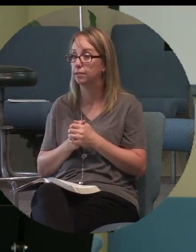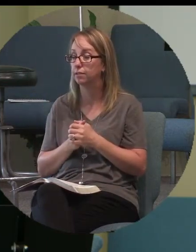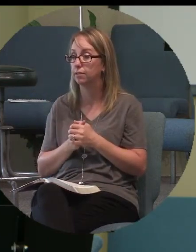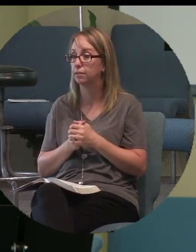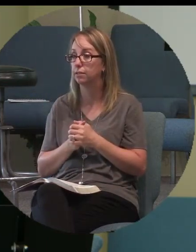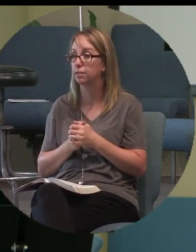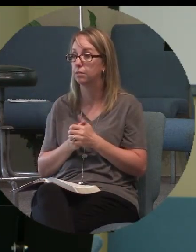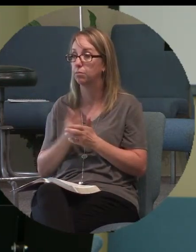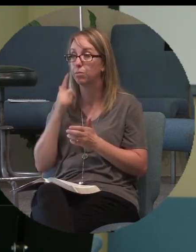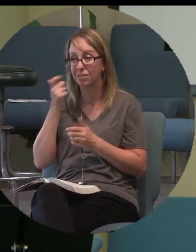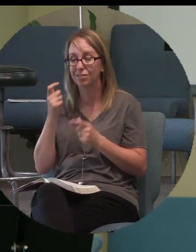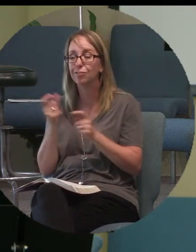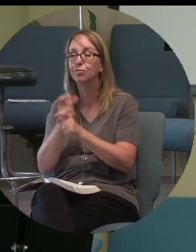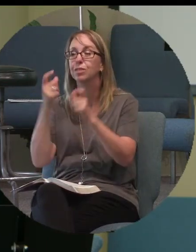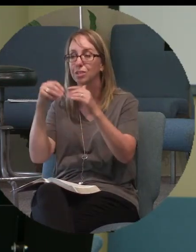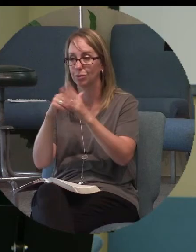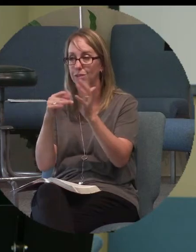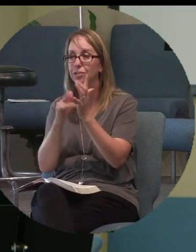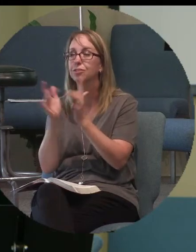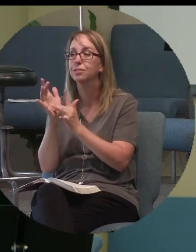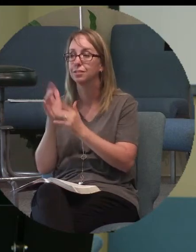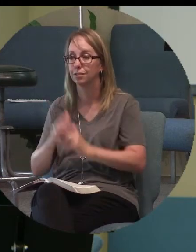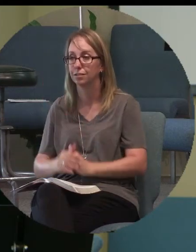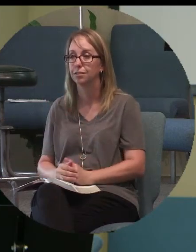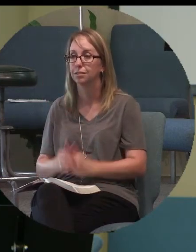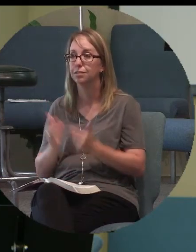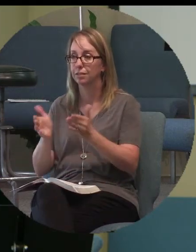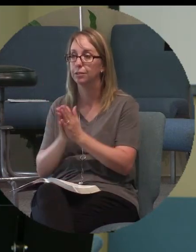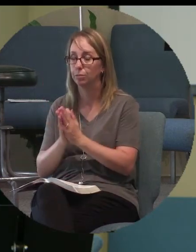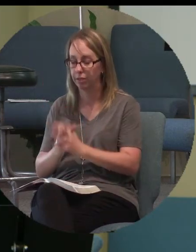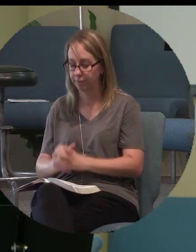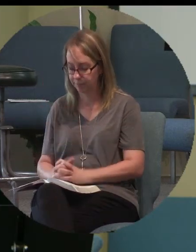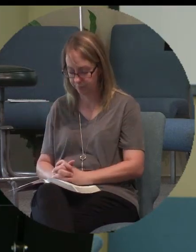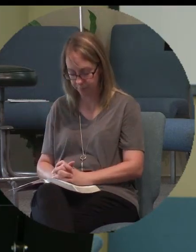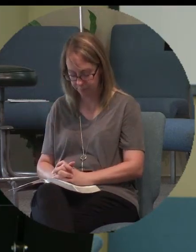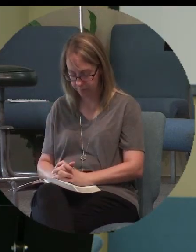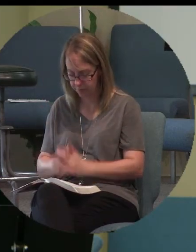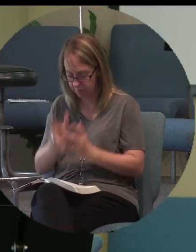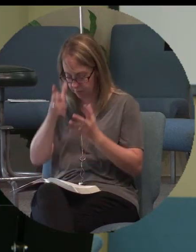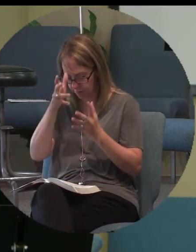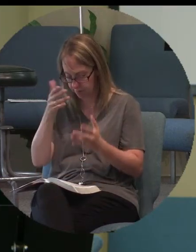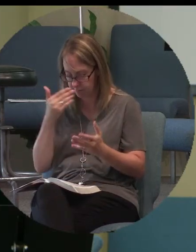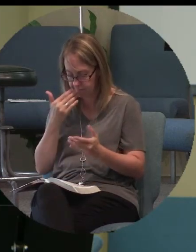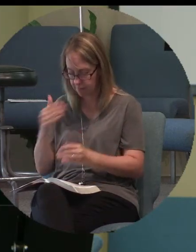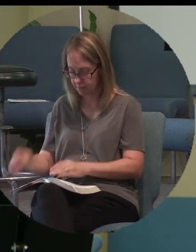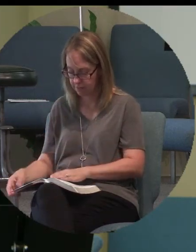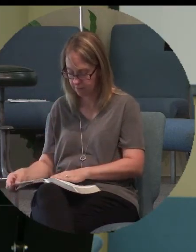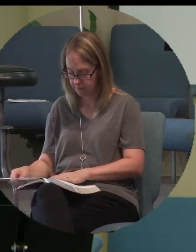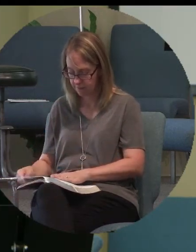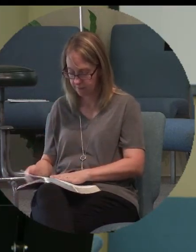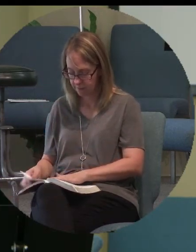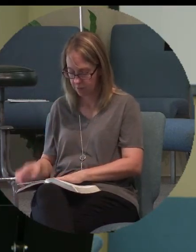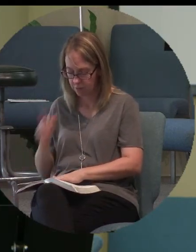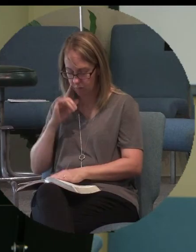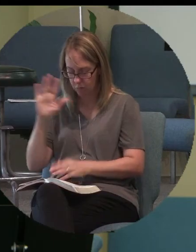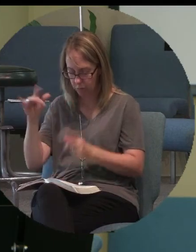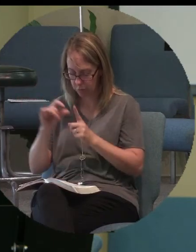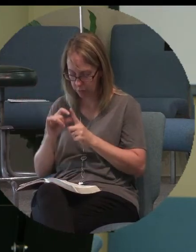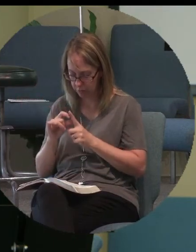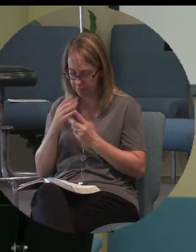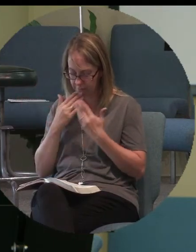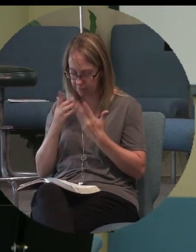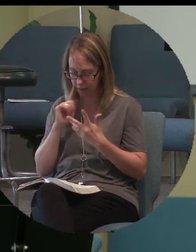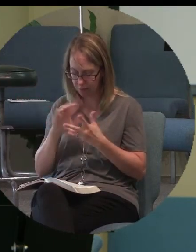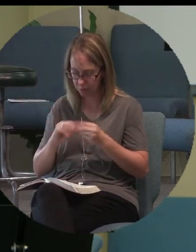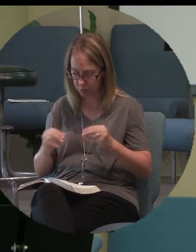because there's victory in Jesus. Let's pray. Father I thank you for your word. God I thank you for the